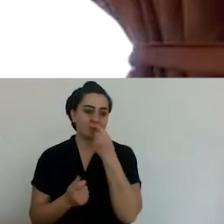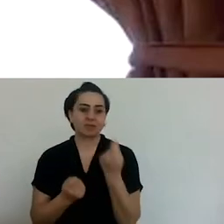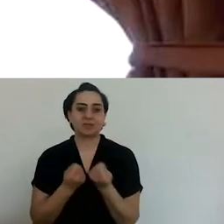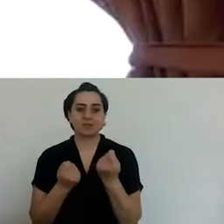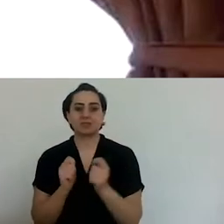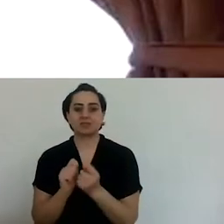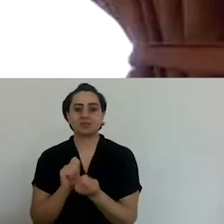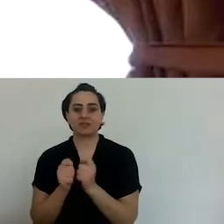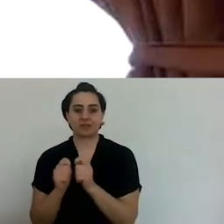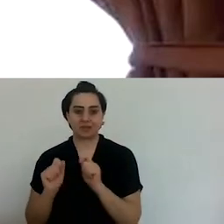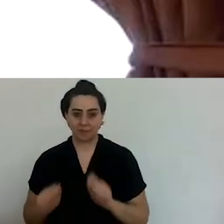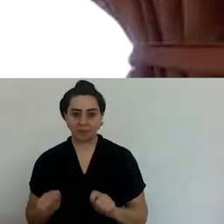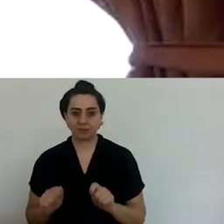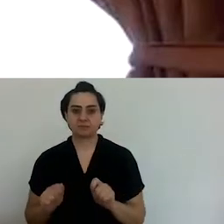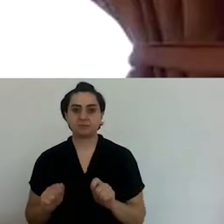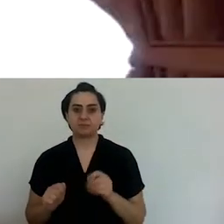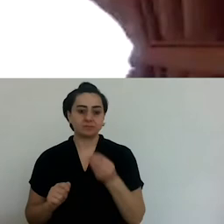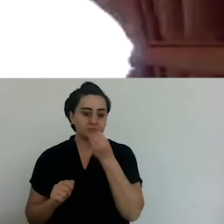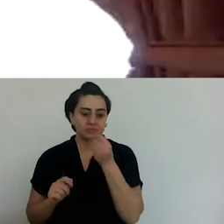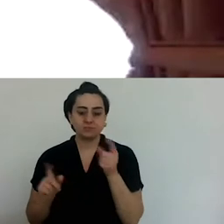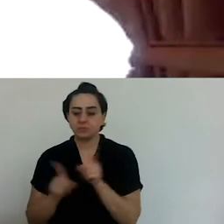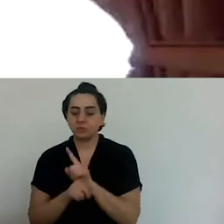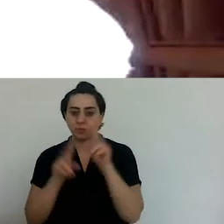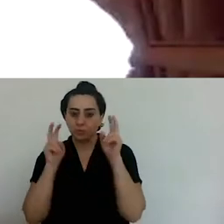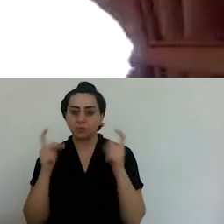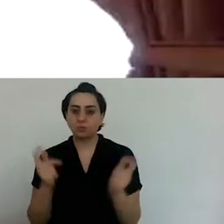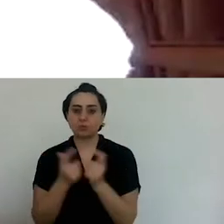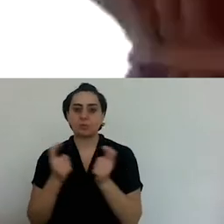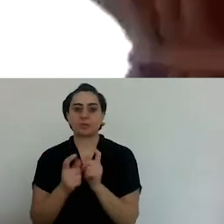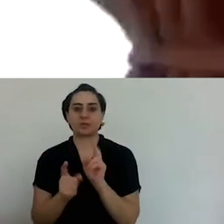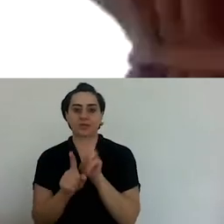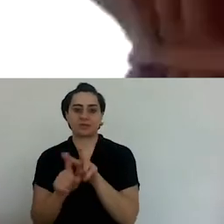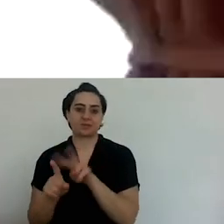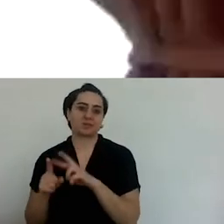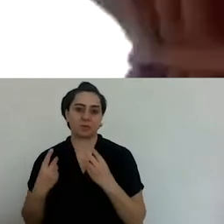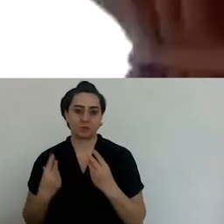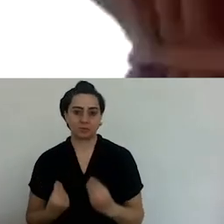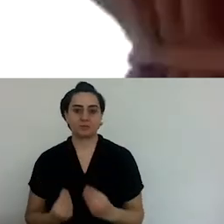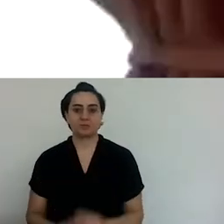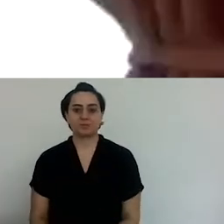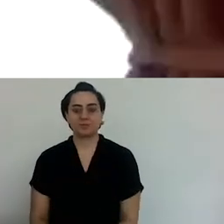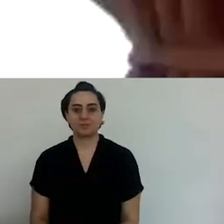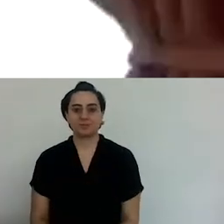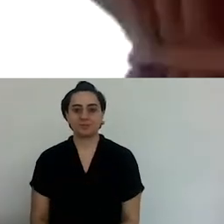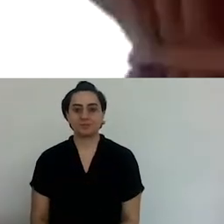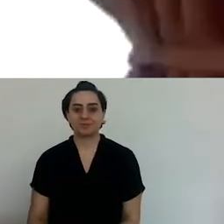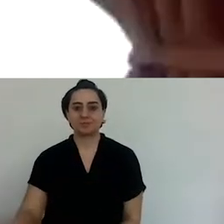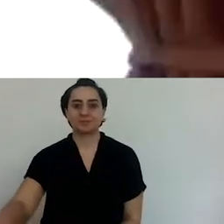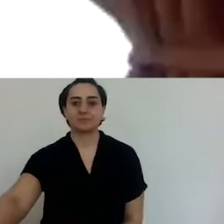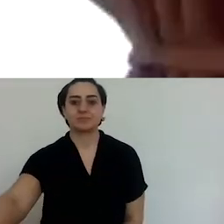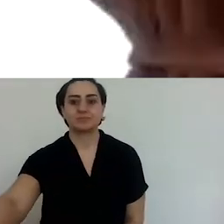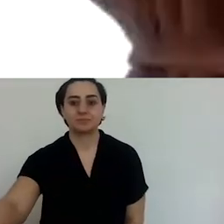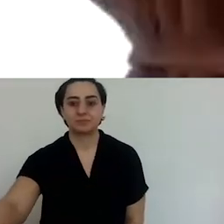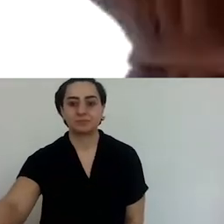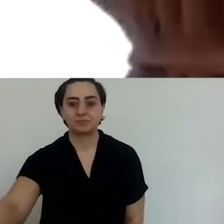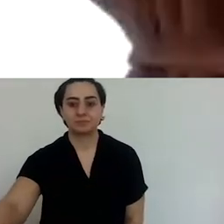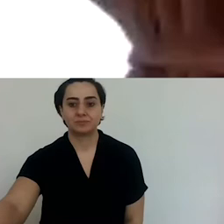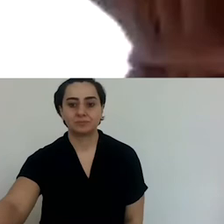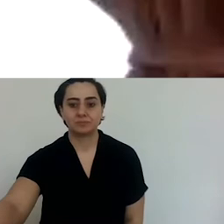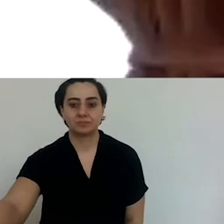and she also speaks at meetings with the theme of food and table culture. And I now would like to introduce Levon Bağış.